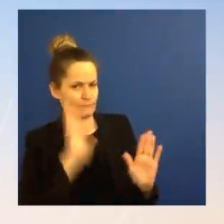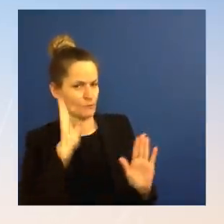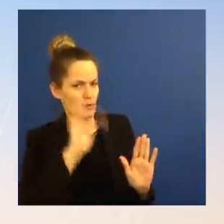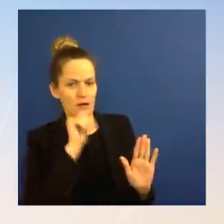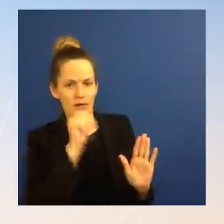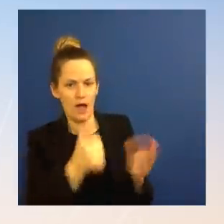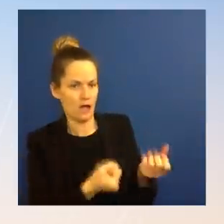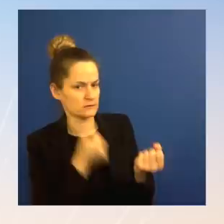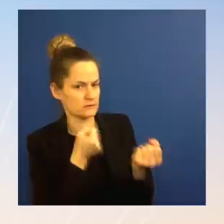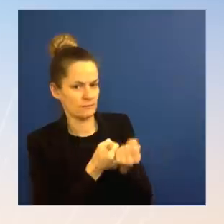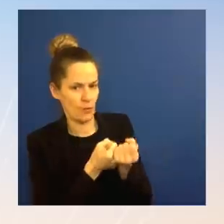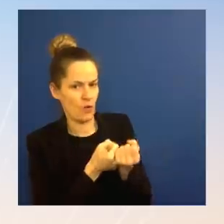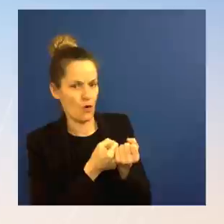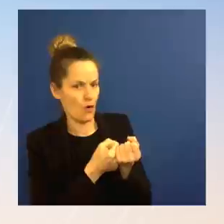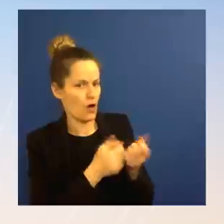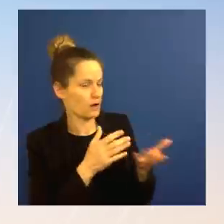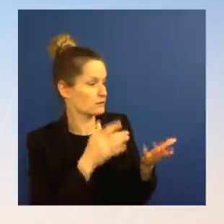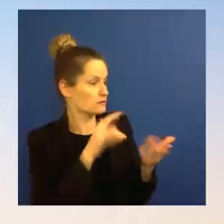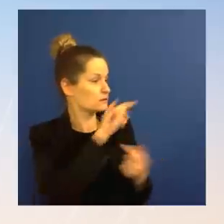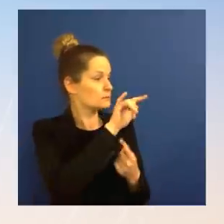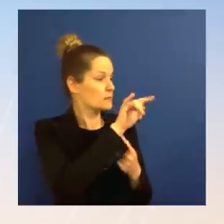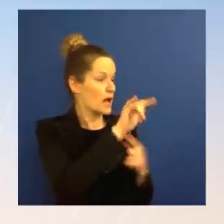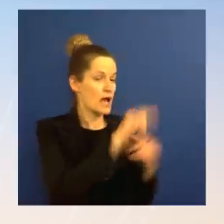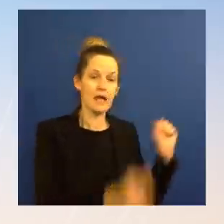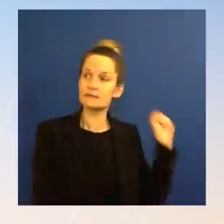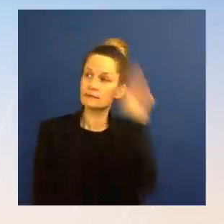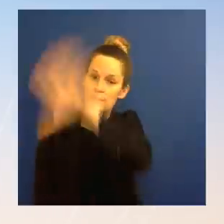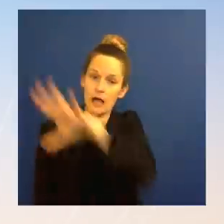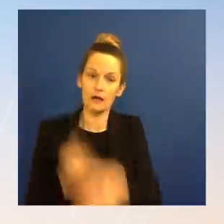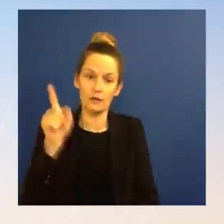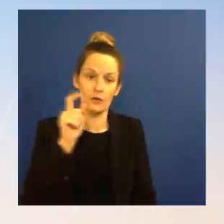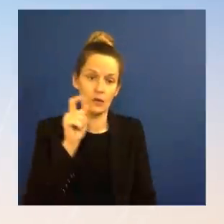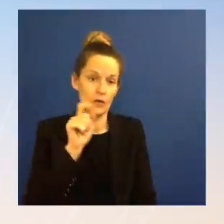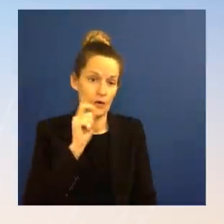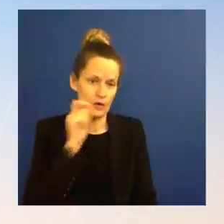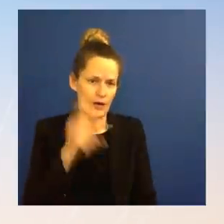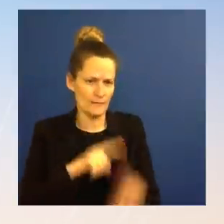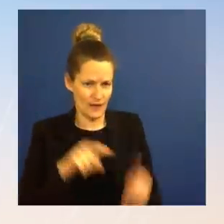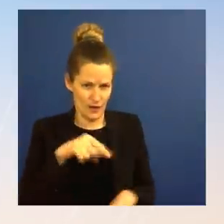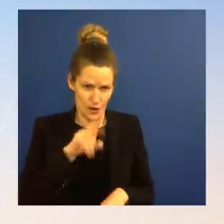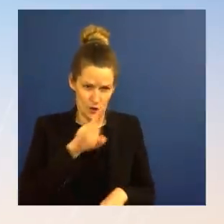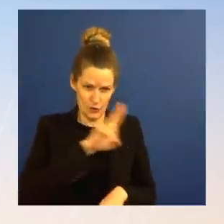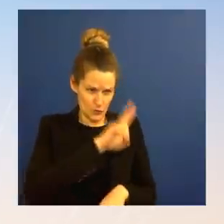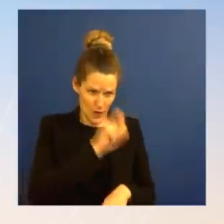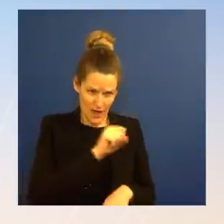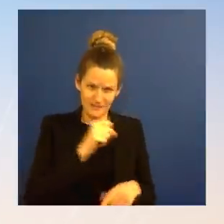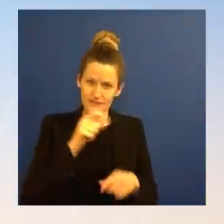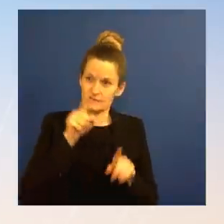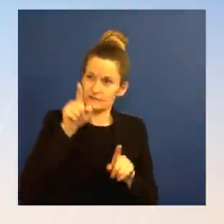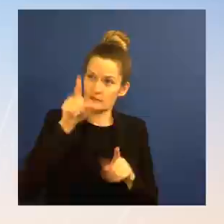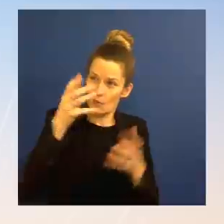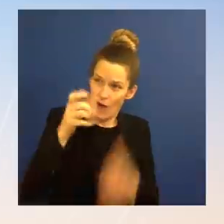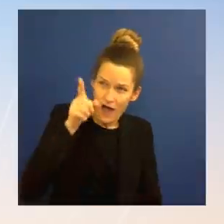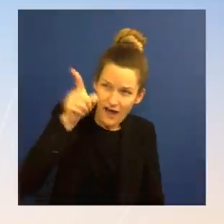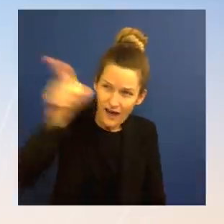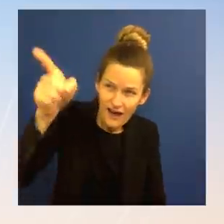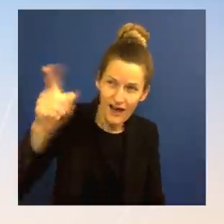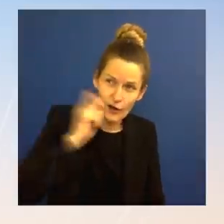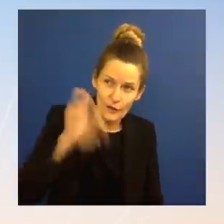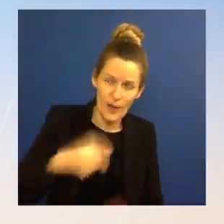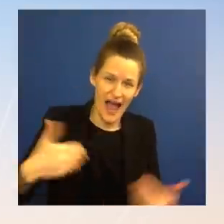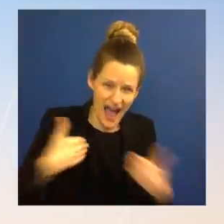priority is that? Ms. So let me give you an update on the status. As of now, Secretary Austin, Chairman Milley,